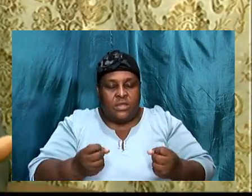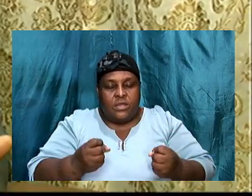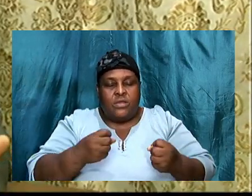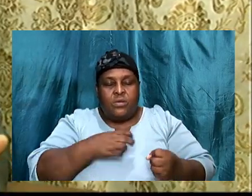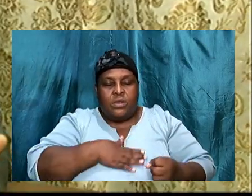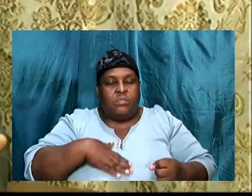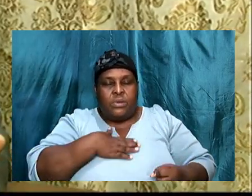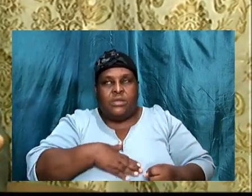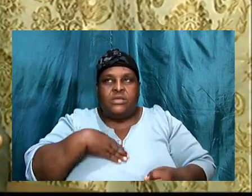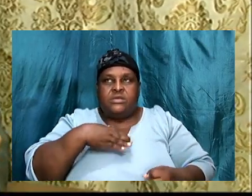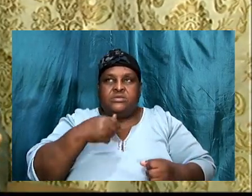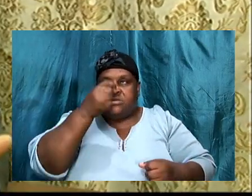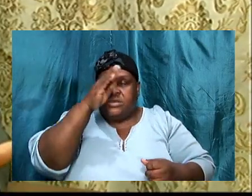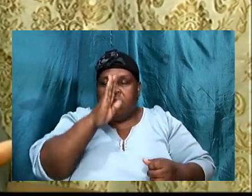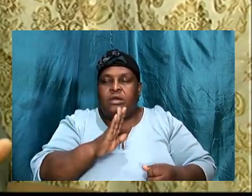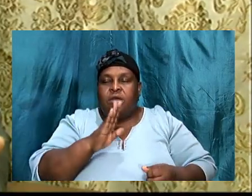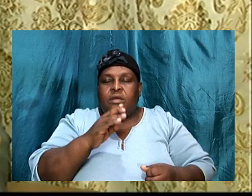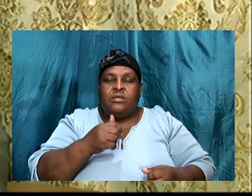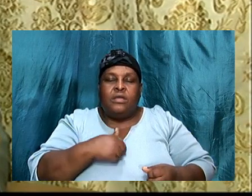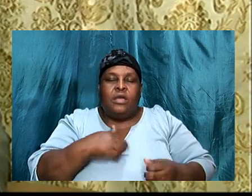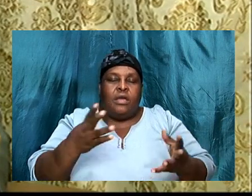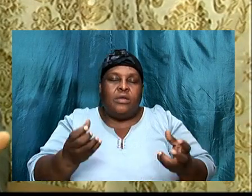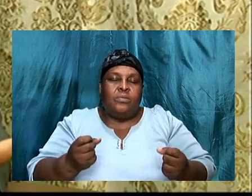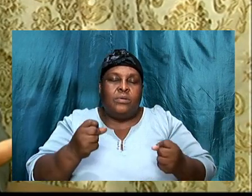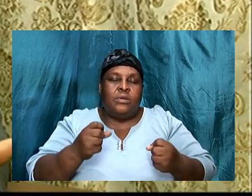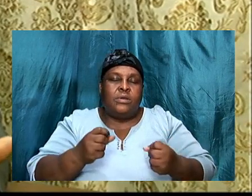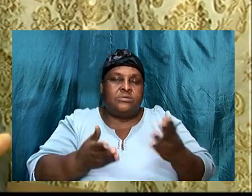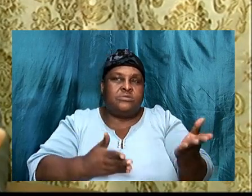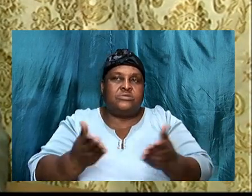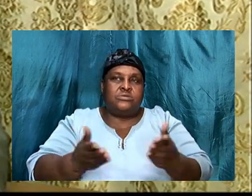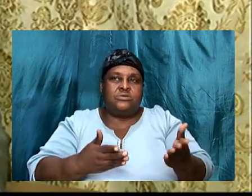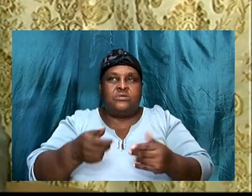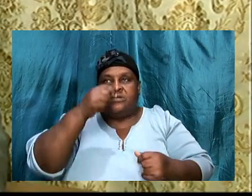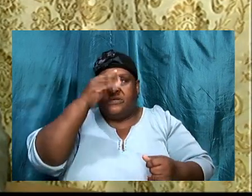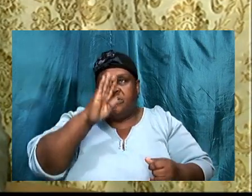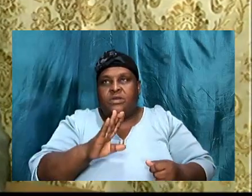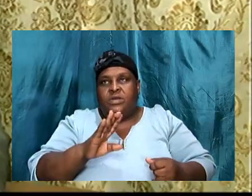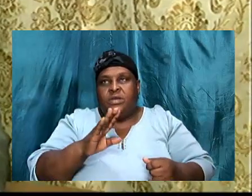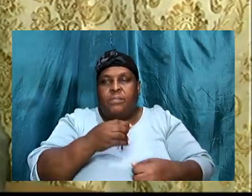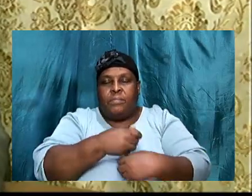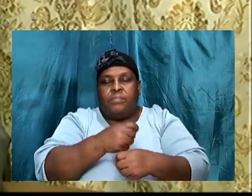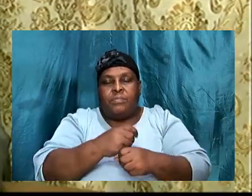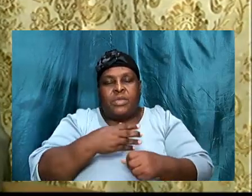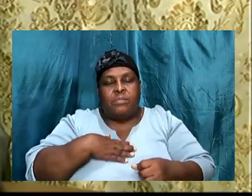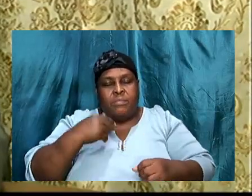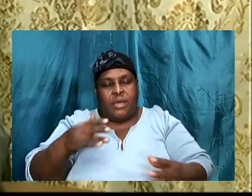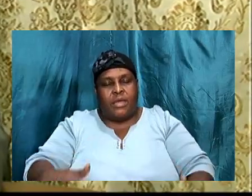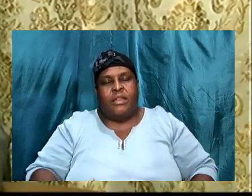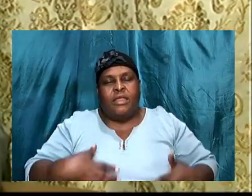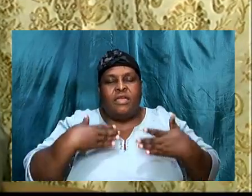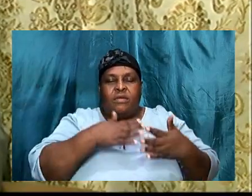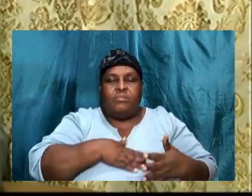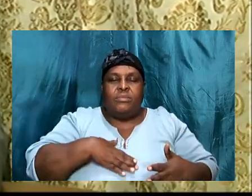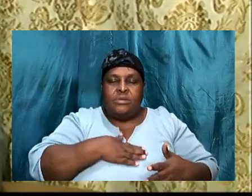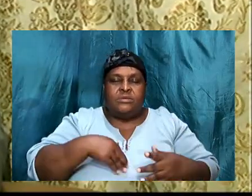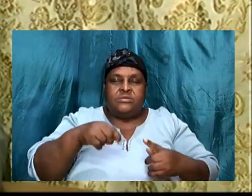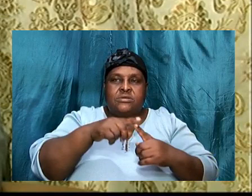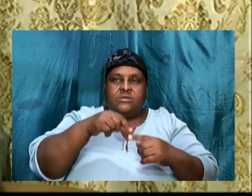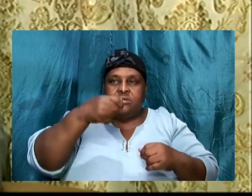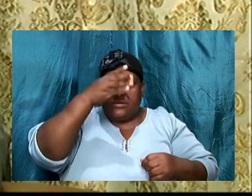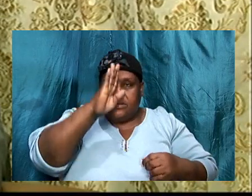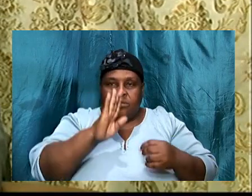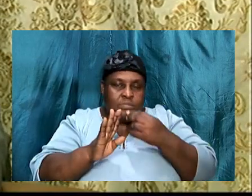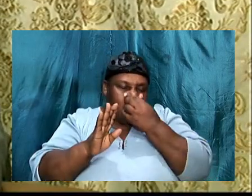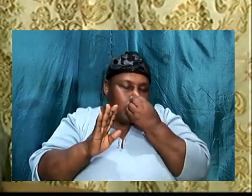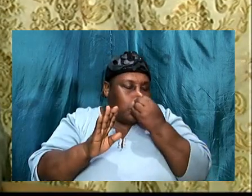Him. I want to make sure that my life is pleasing unto Him, you know, and at the end of the day, because the